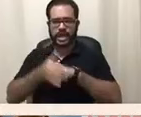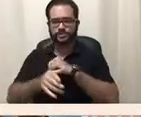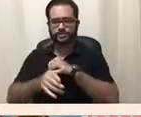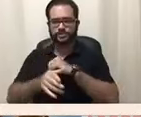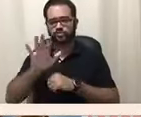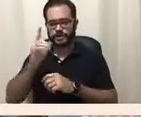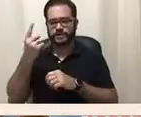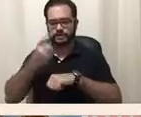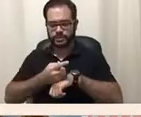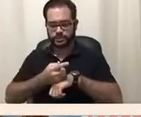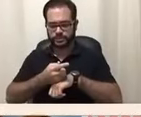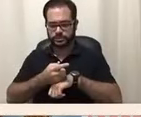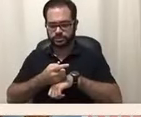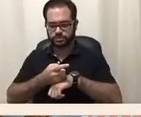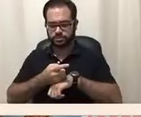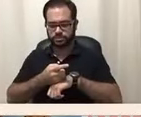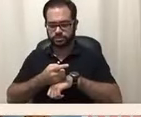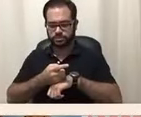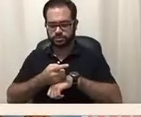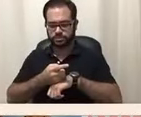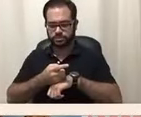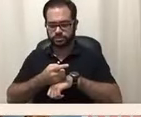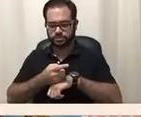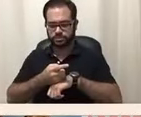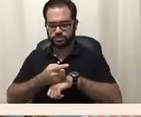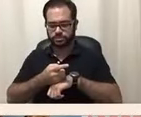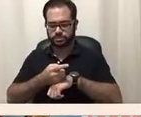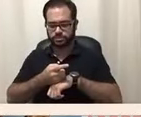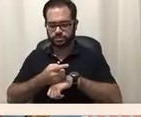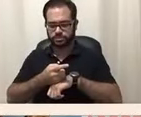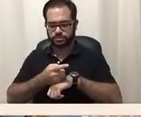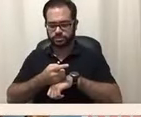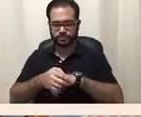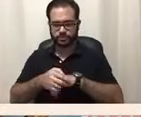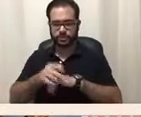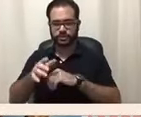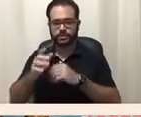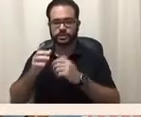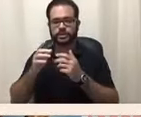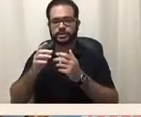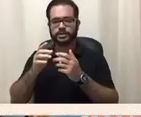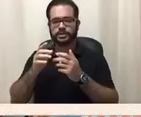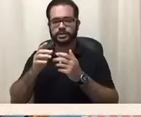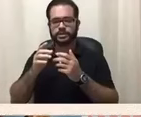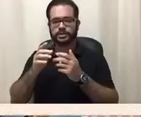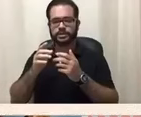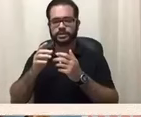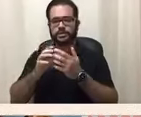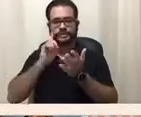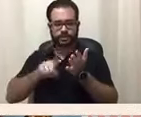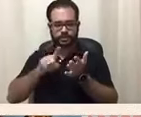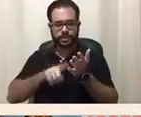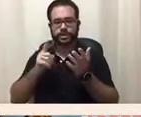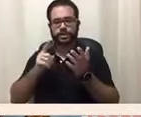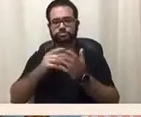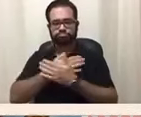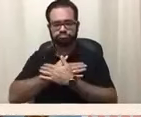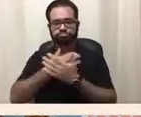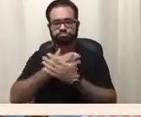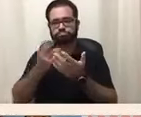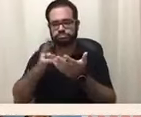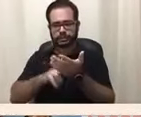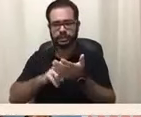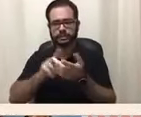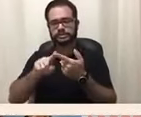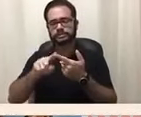the secretary uh relents and signs the regulations into effect making this takeover event the longest occupation